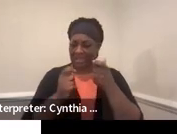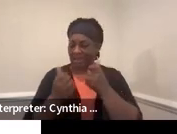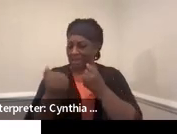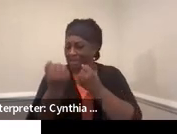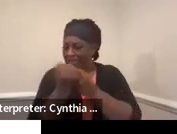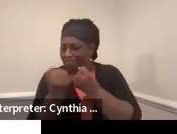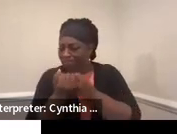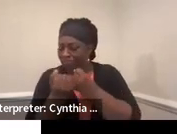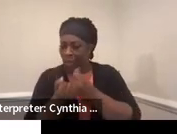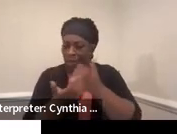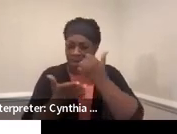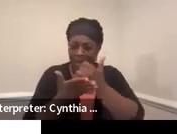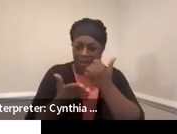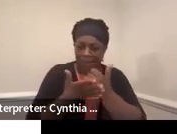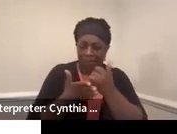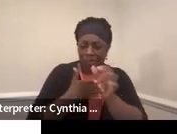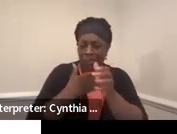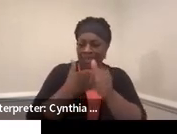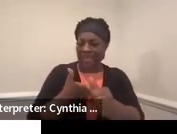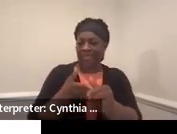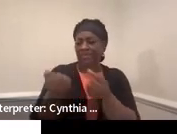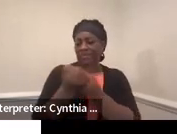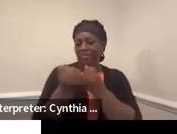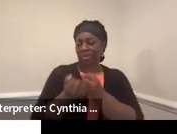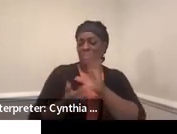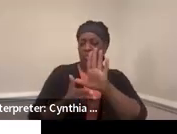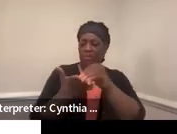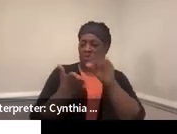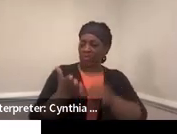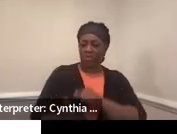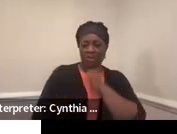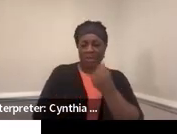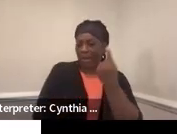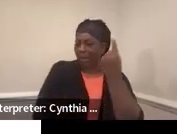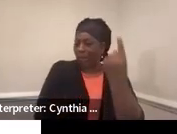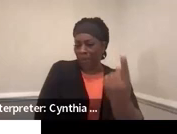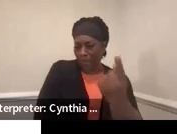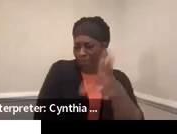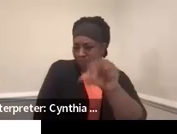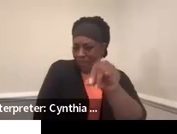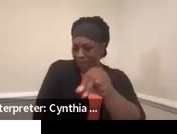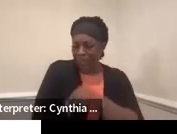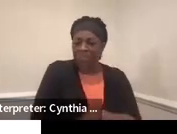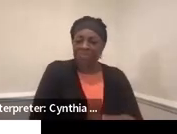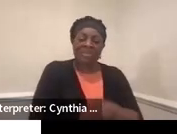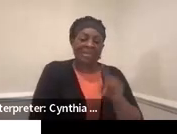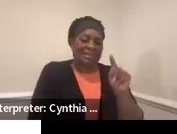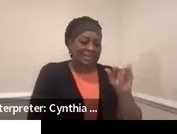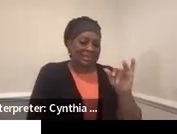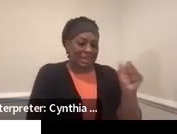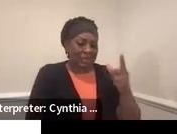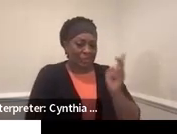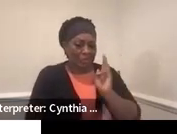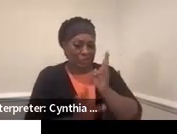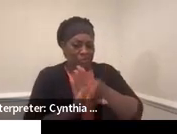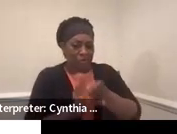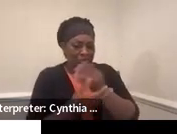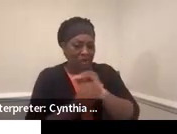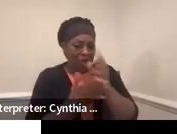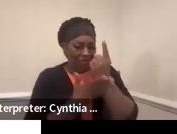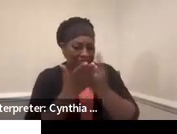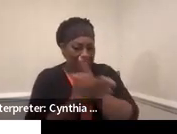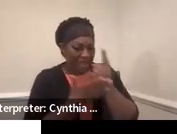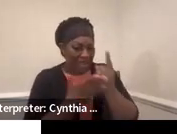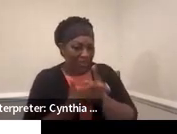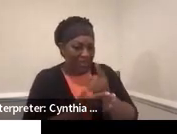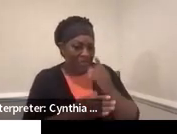assessments that can support your students. You are not alone. And Titus is going to be joining us for office hours on